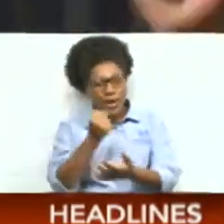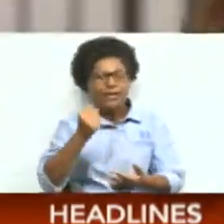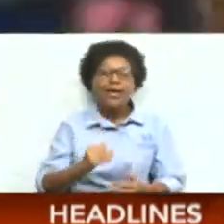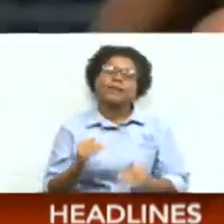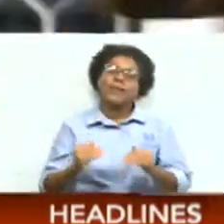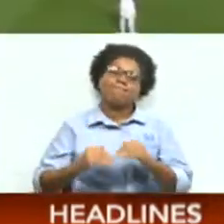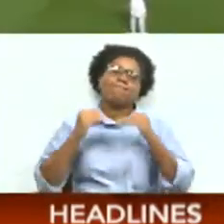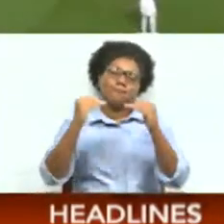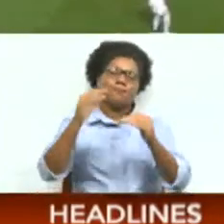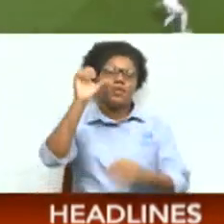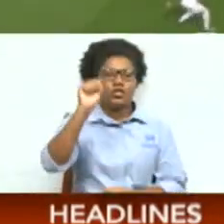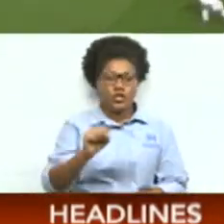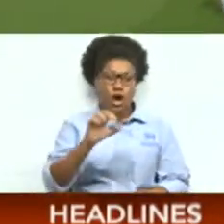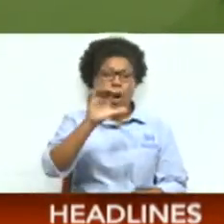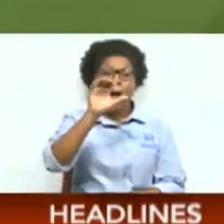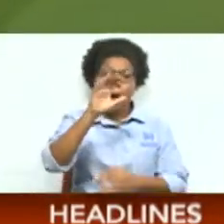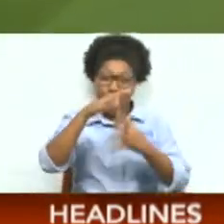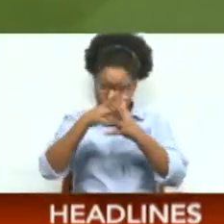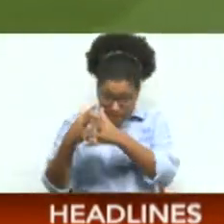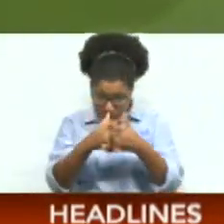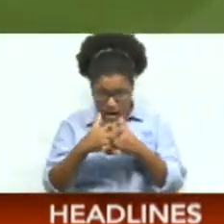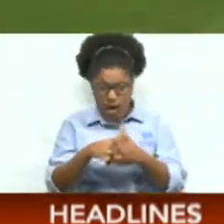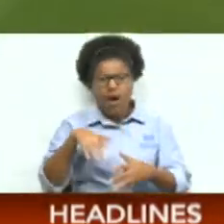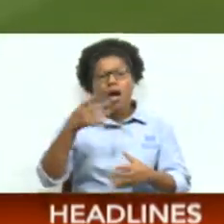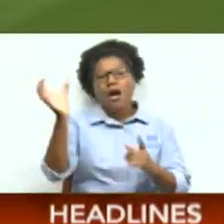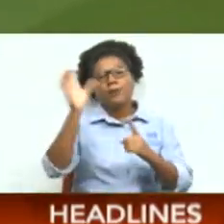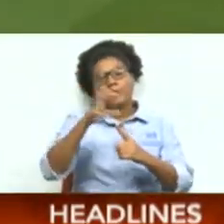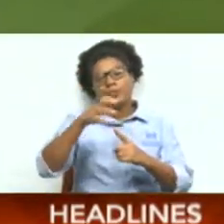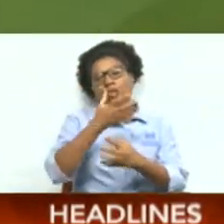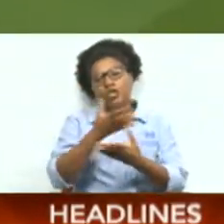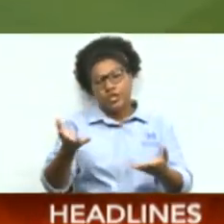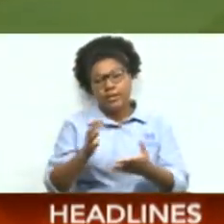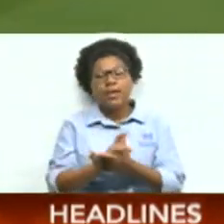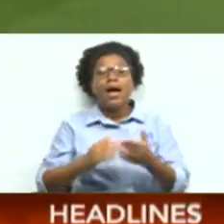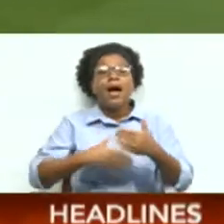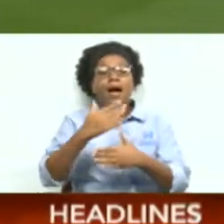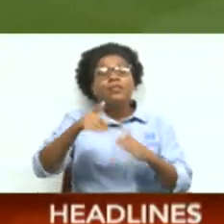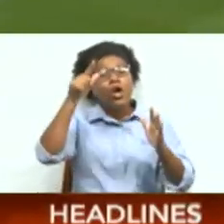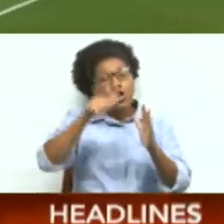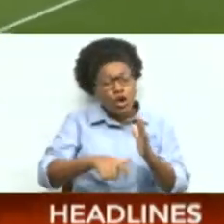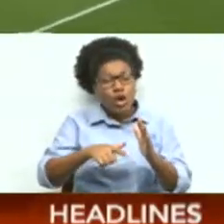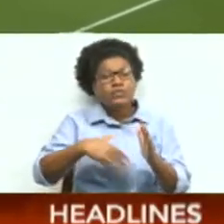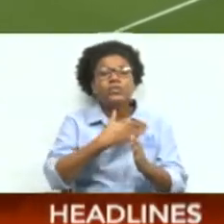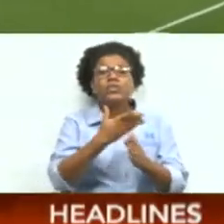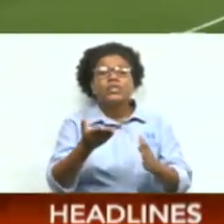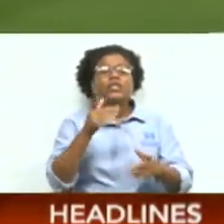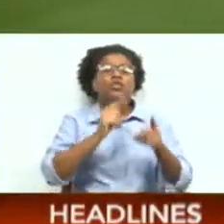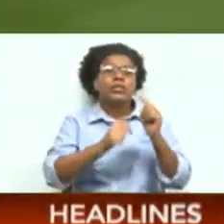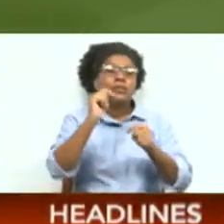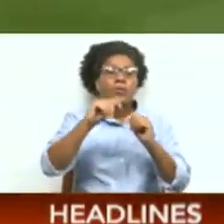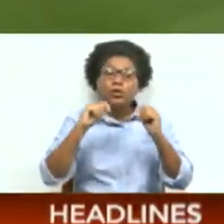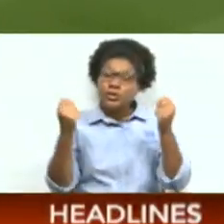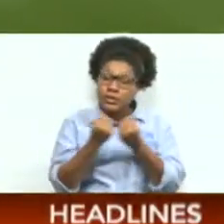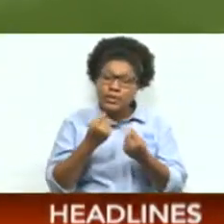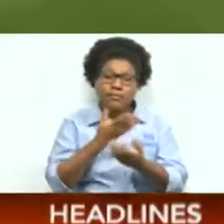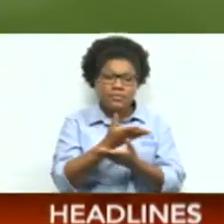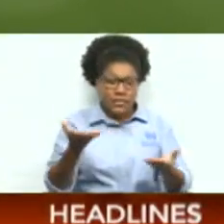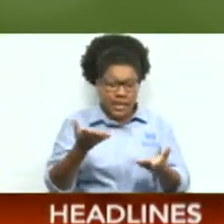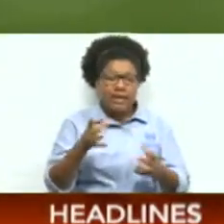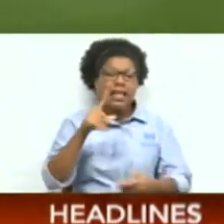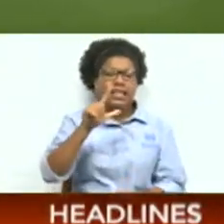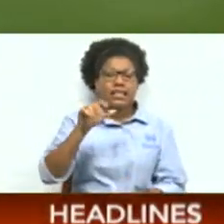as one of six CONCACAF guest teams. After the loss, Soca Warriors and AEK Athens talisman Levi